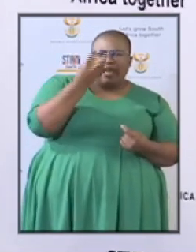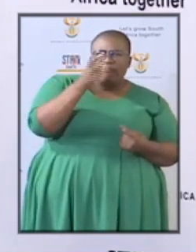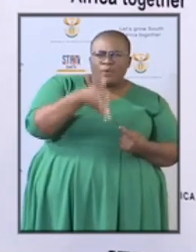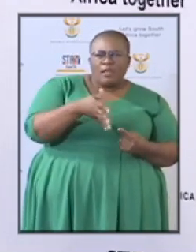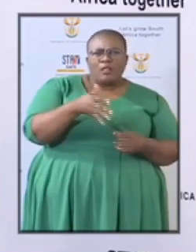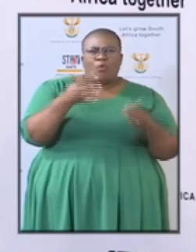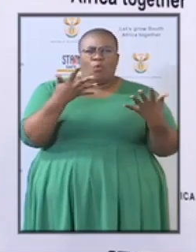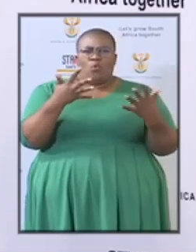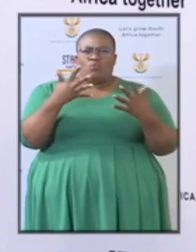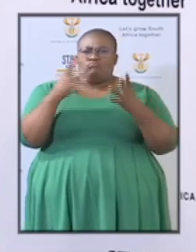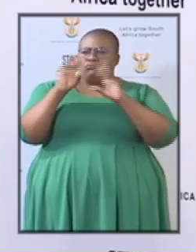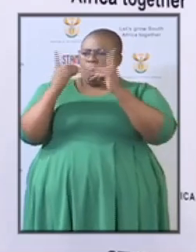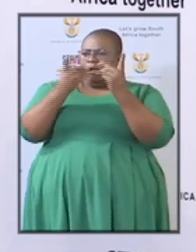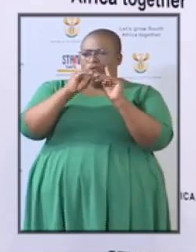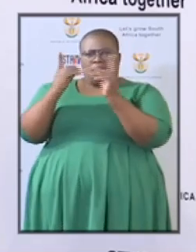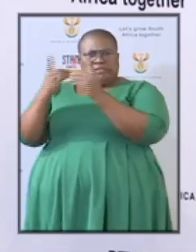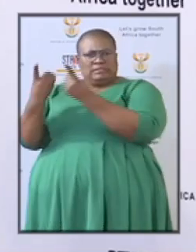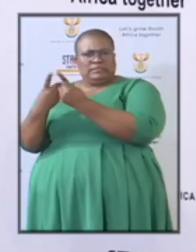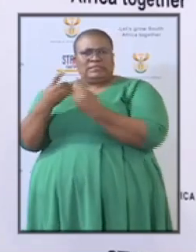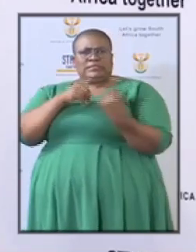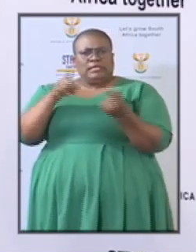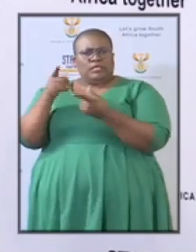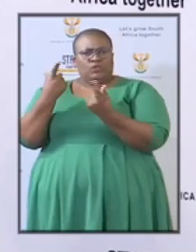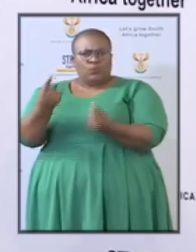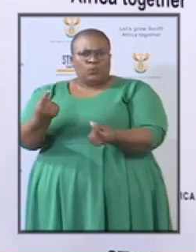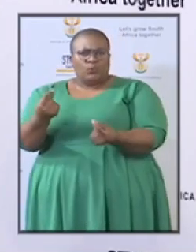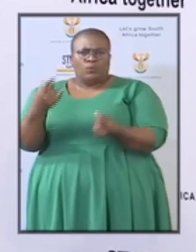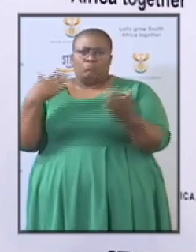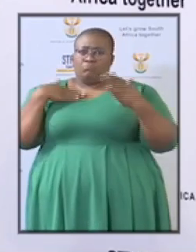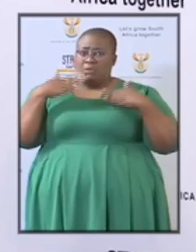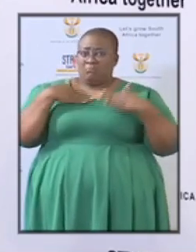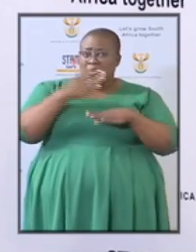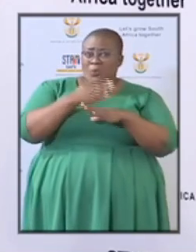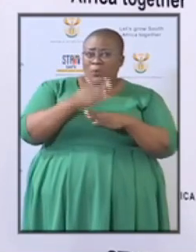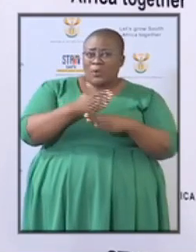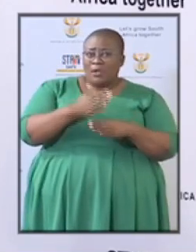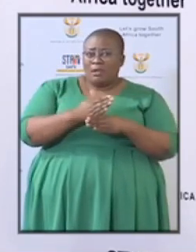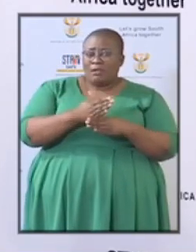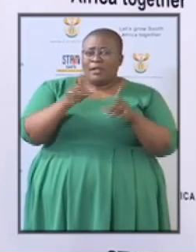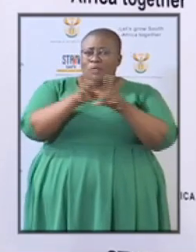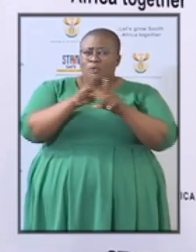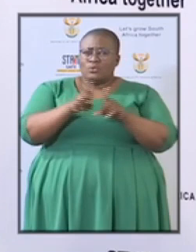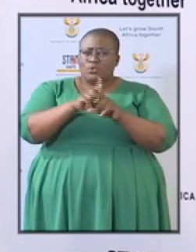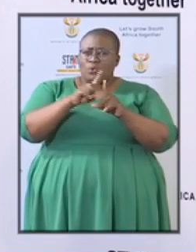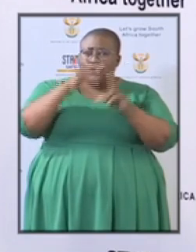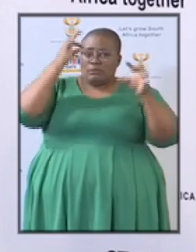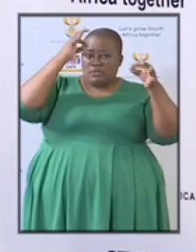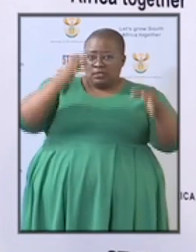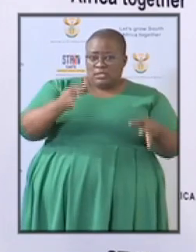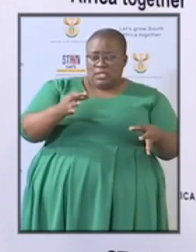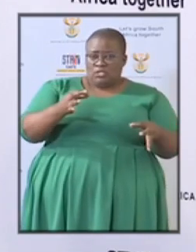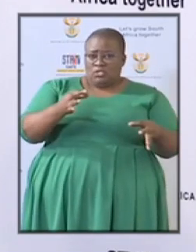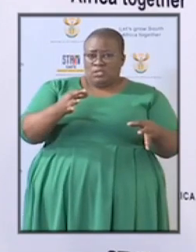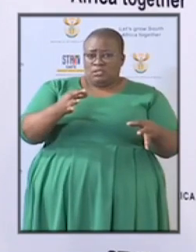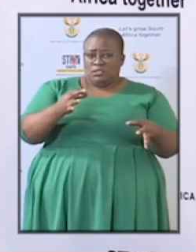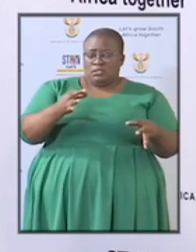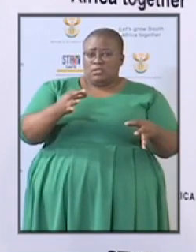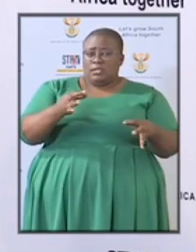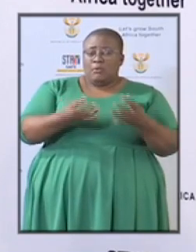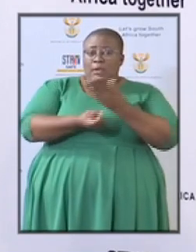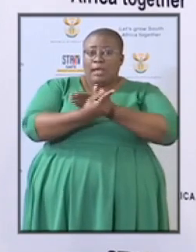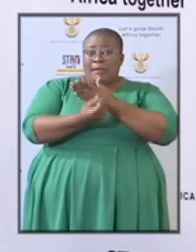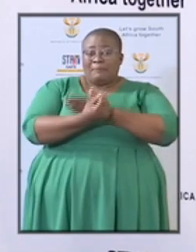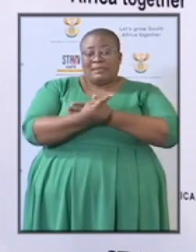going to do the legwork? And what decisions are you really empowered to